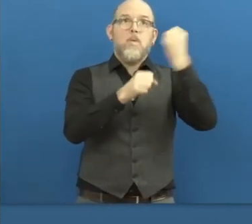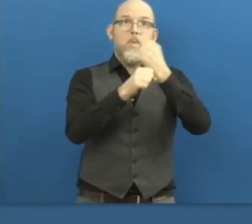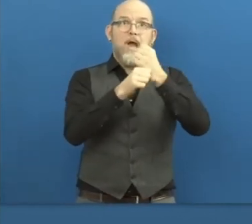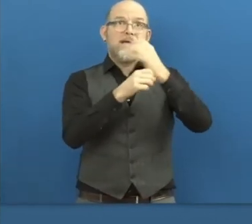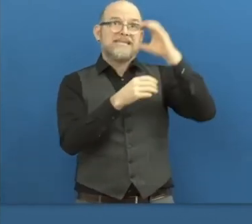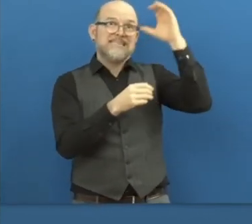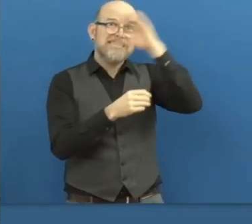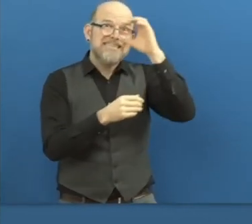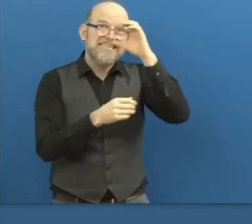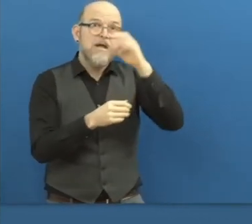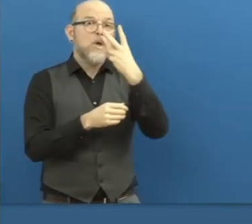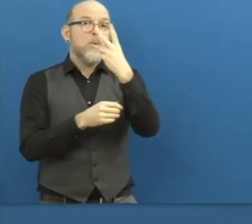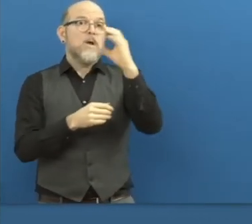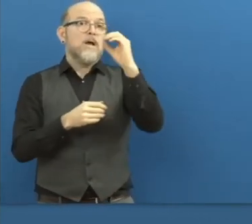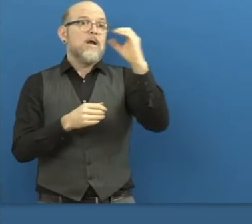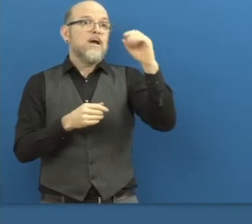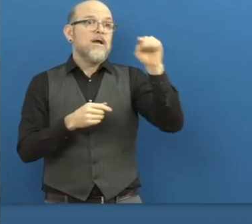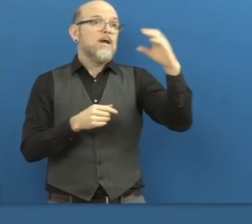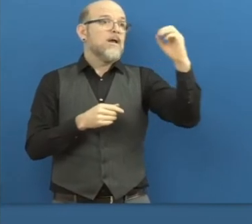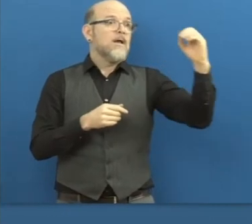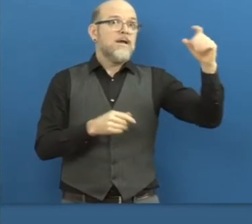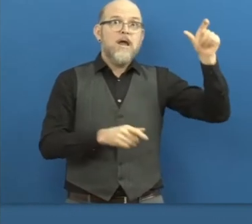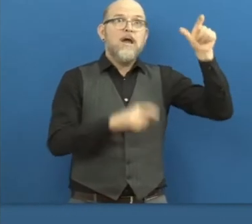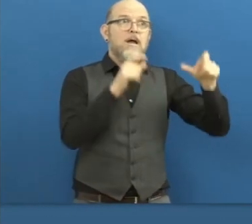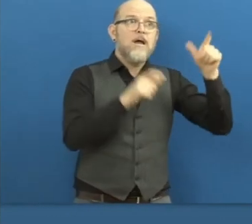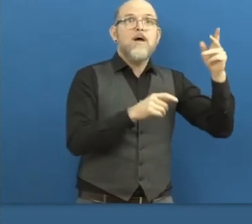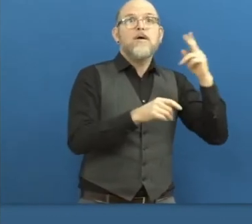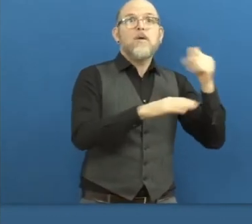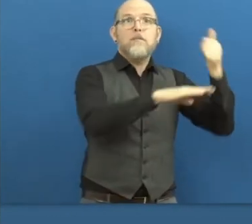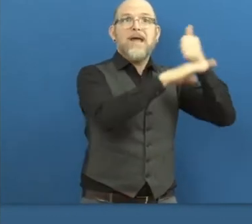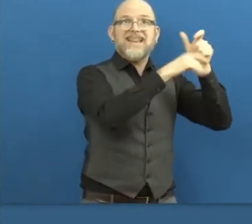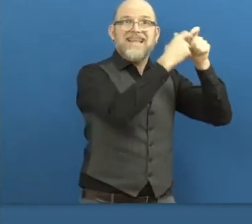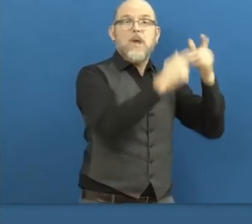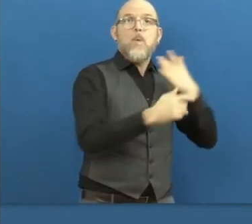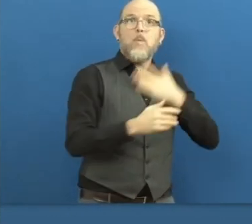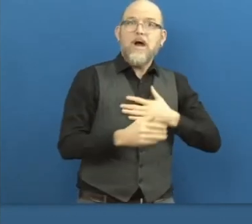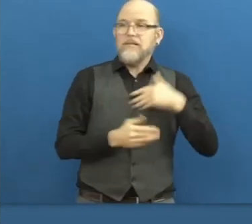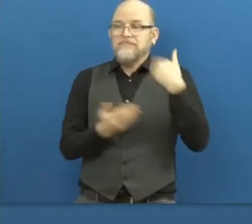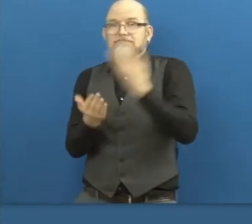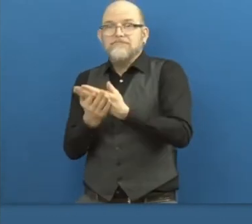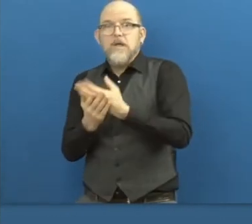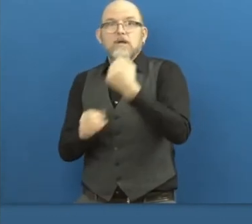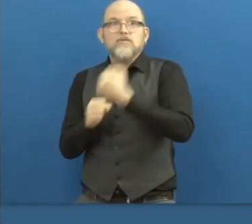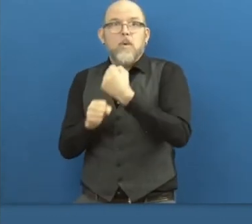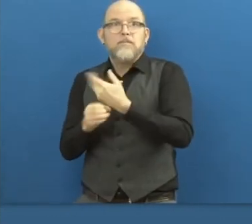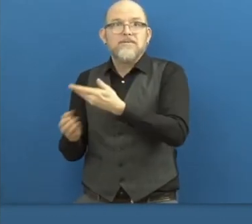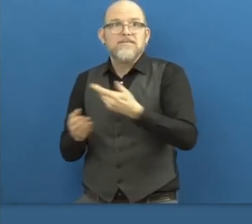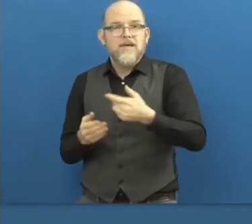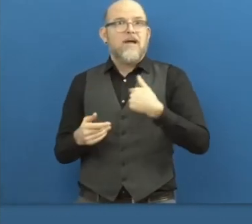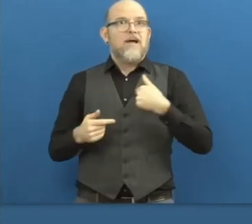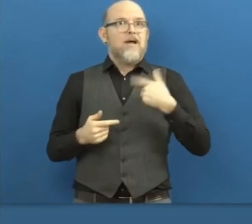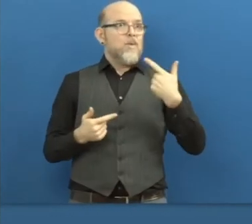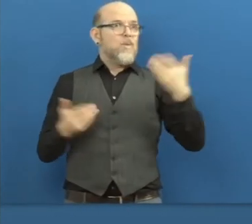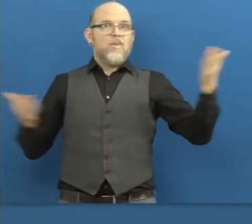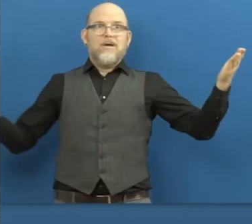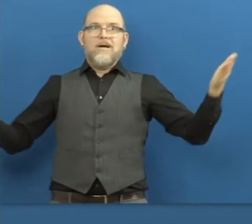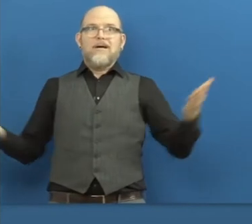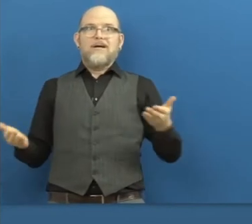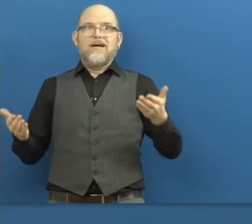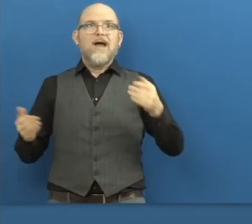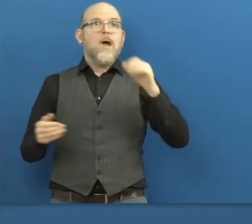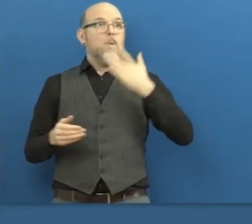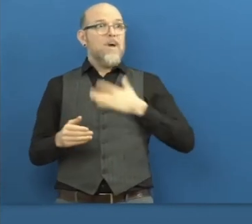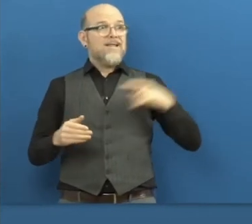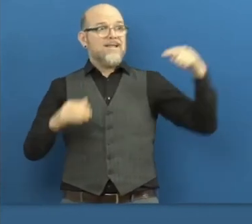these jobs on a on a daily basis. But to have the right to access it, you have to come through our portal, you pay if